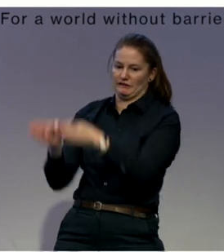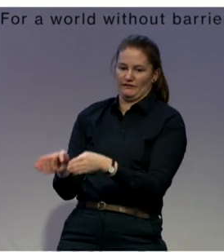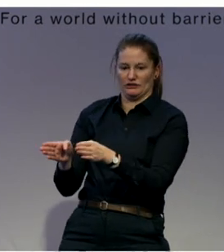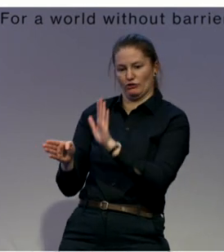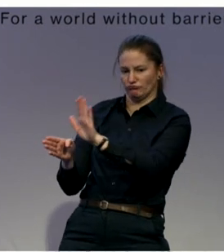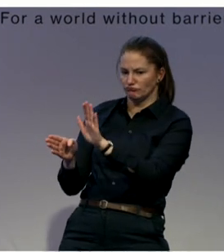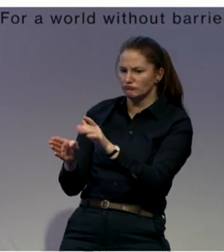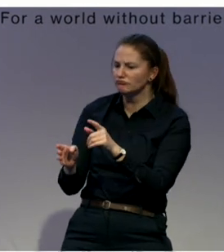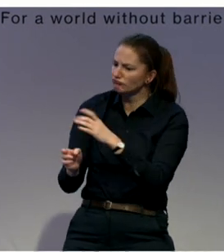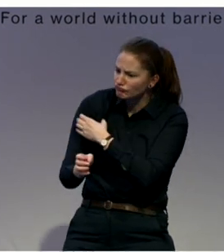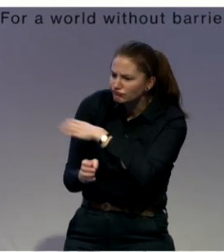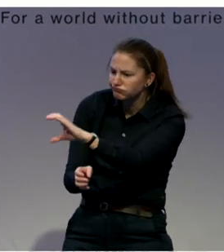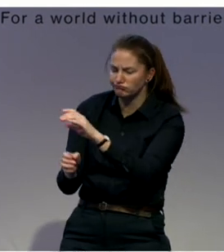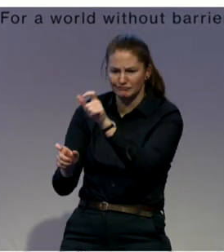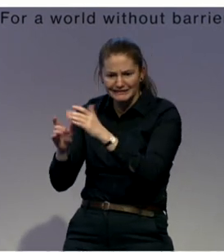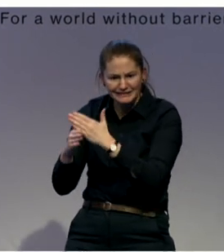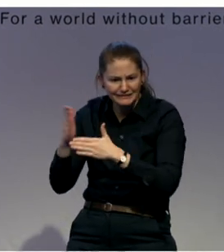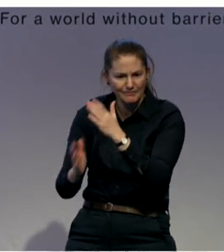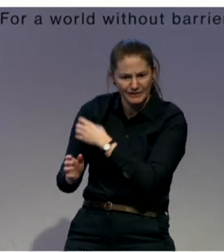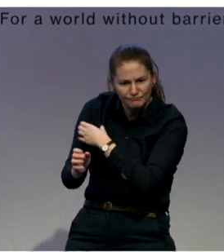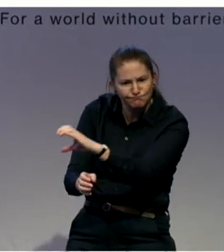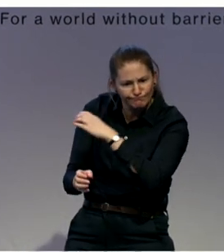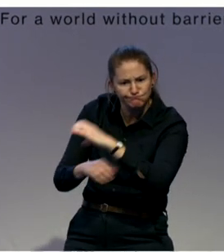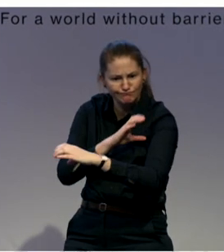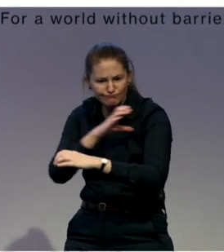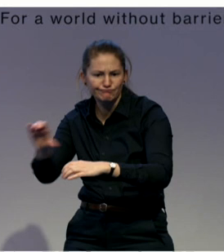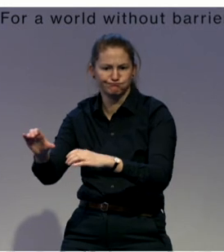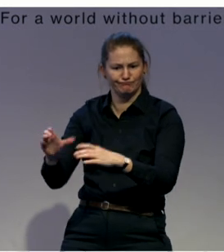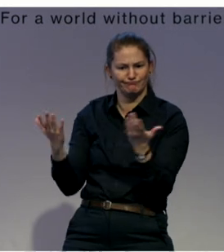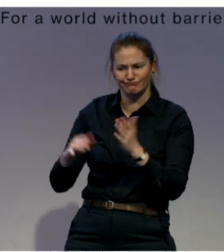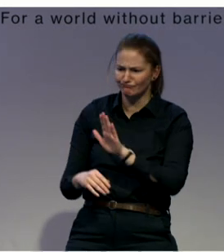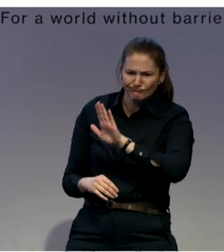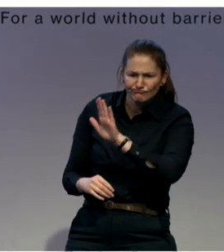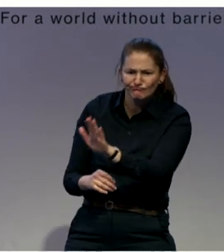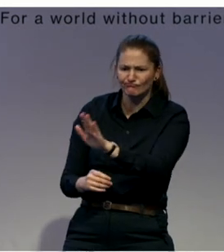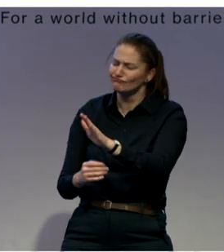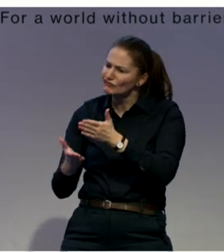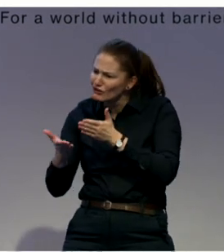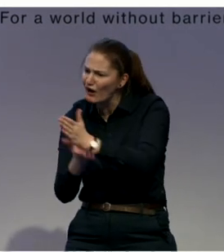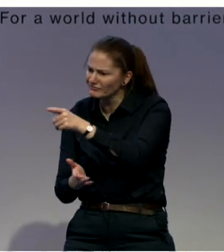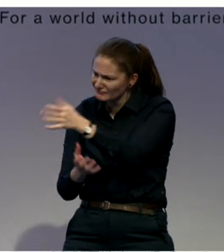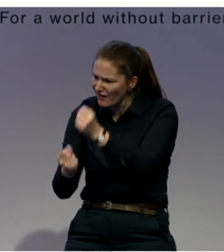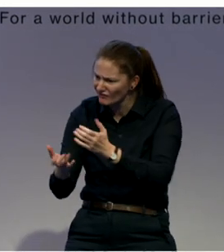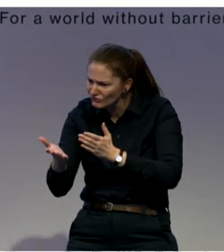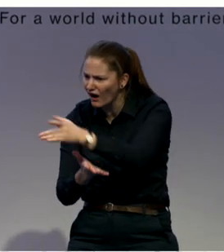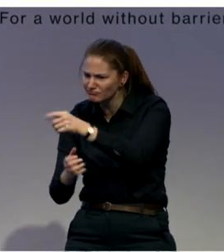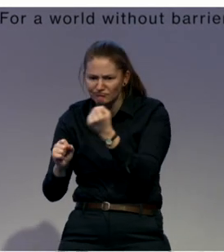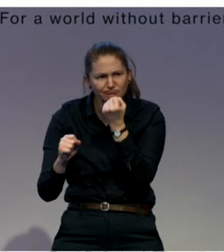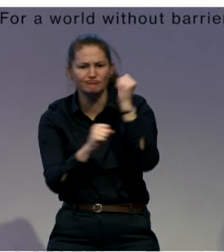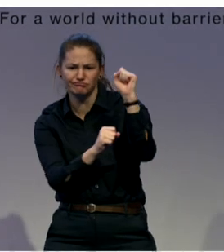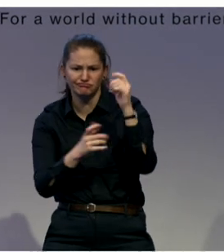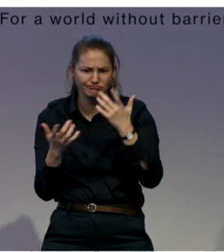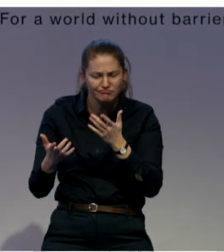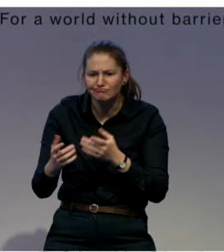persons with disabilities to promote their rights and to promote the institutionalization. At community level, to